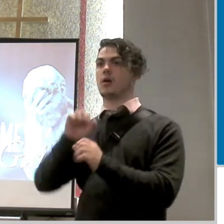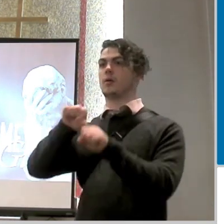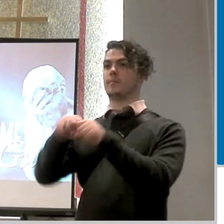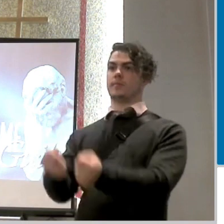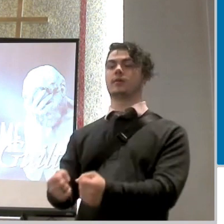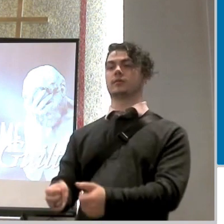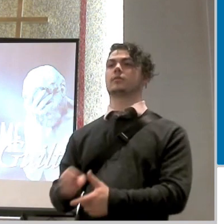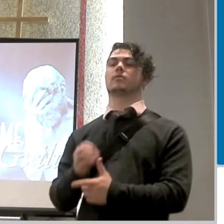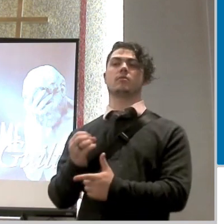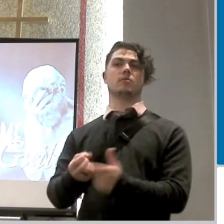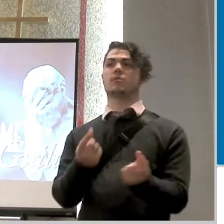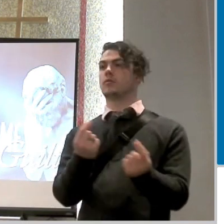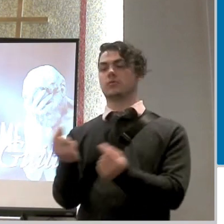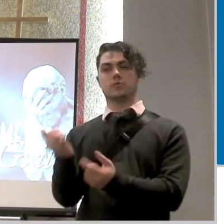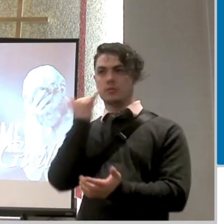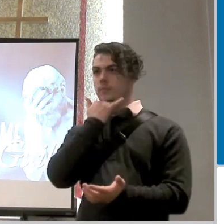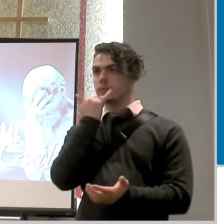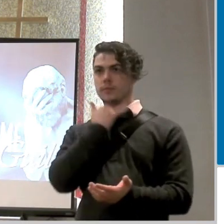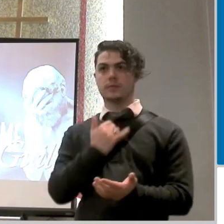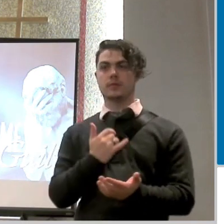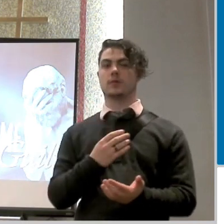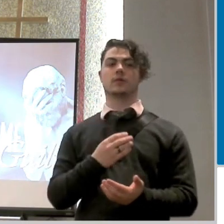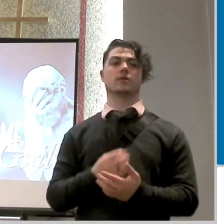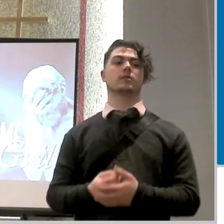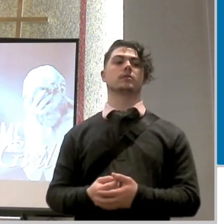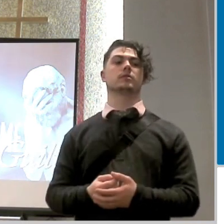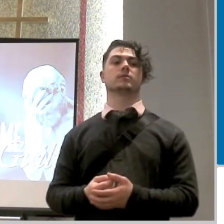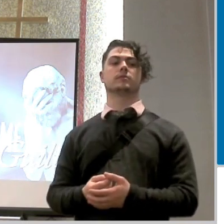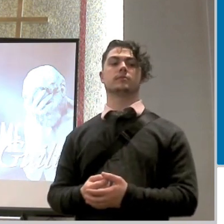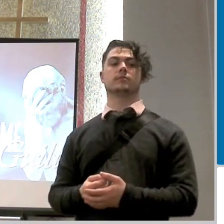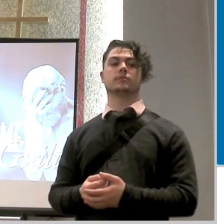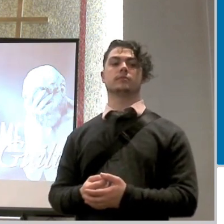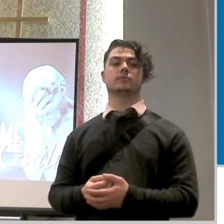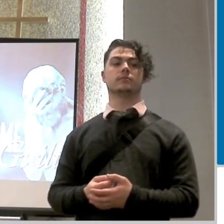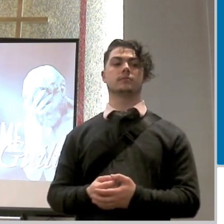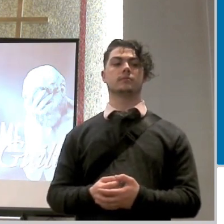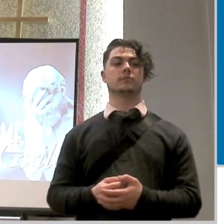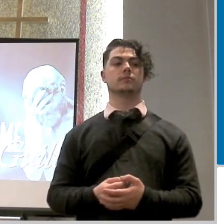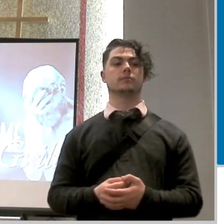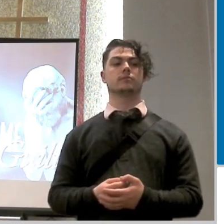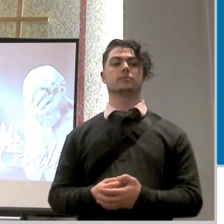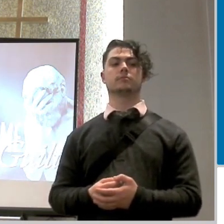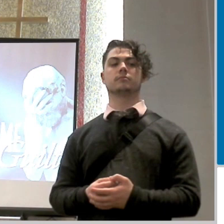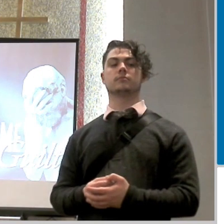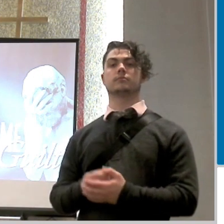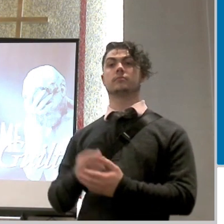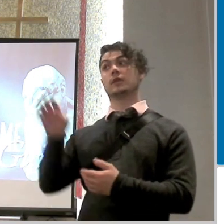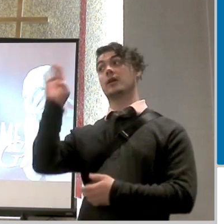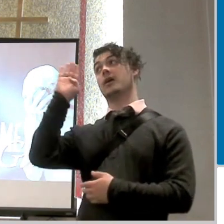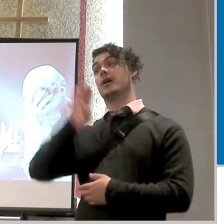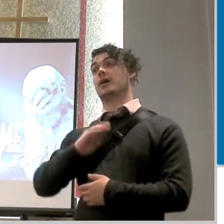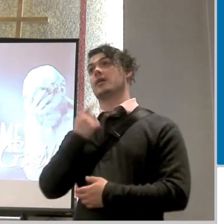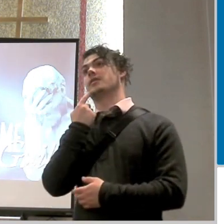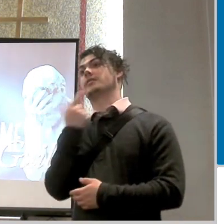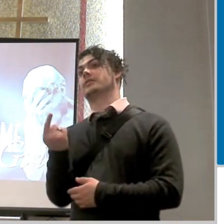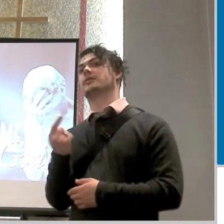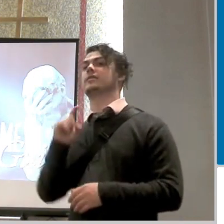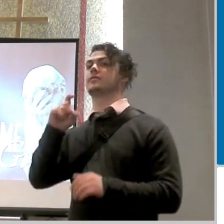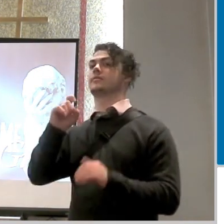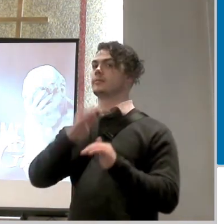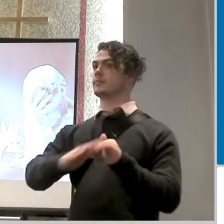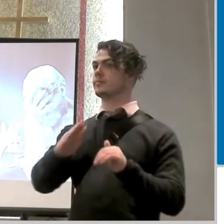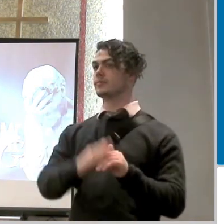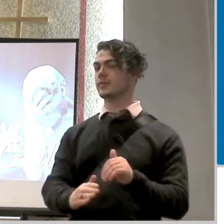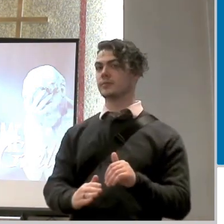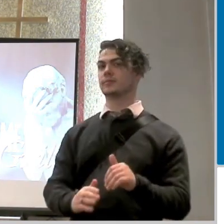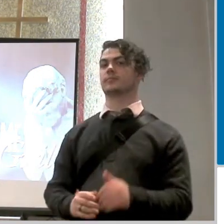objective i've done something wrong god says to be gentle and kind and i just yelled at my kid